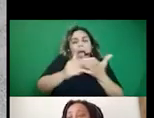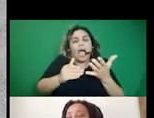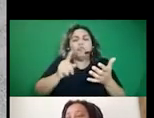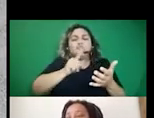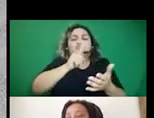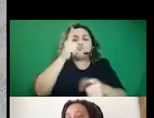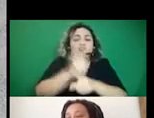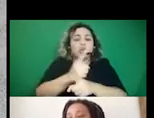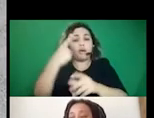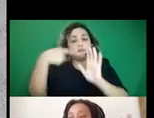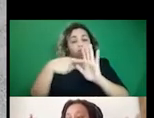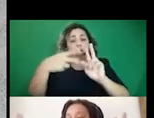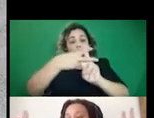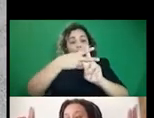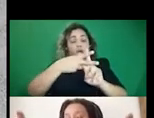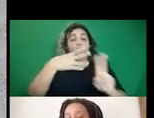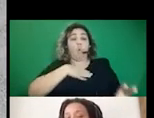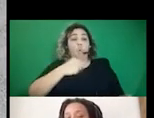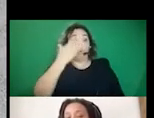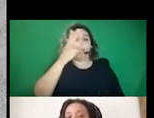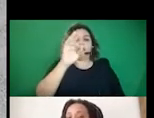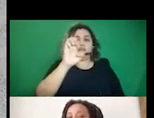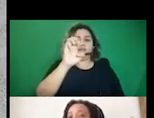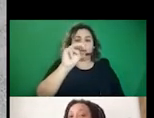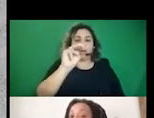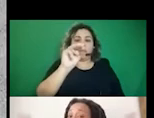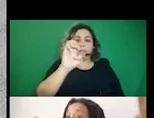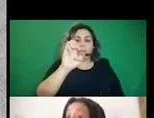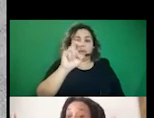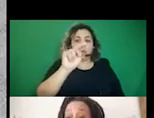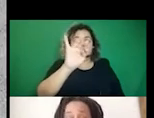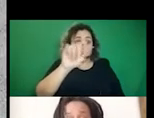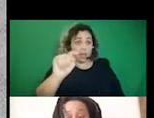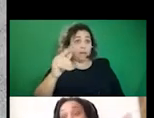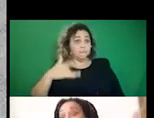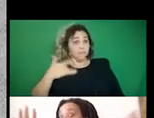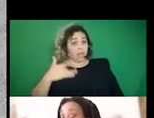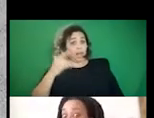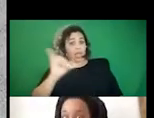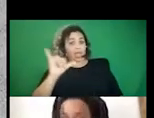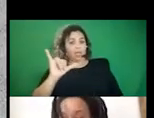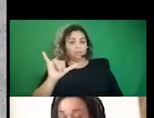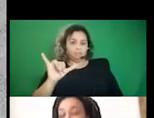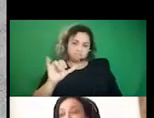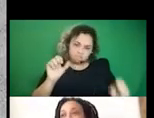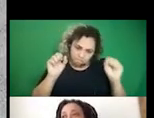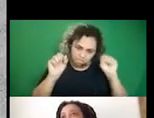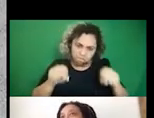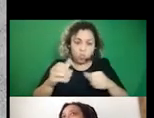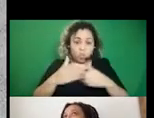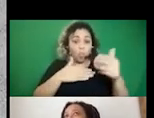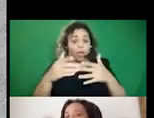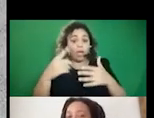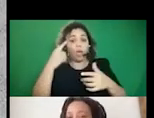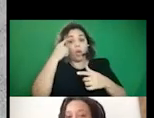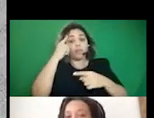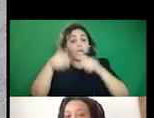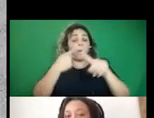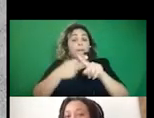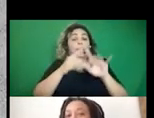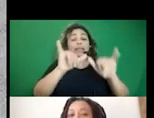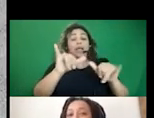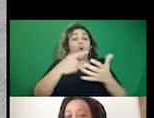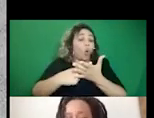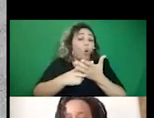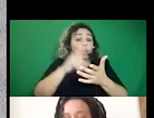so when I think about hashtag white feminists be like, or whatever, because sometimes white feminists do be like, you know, whatever, but those conversations